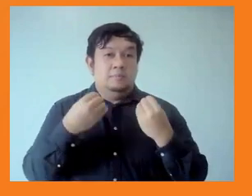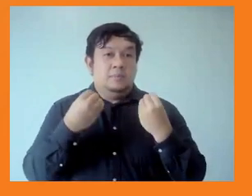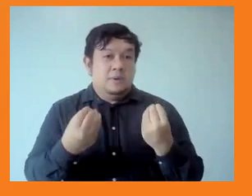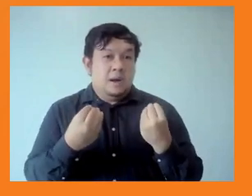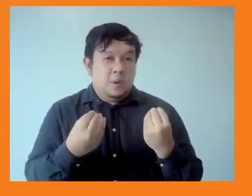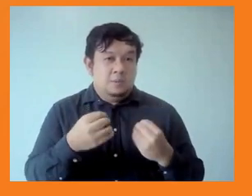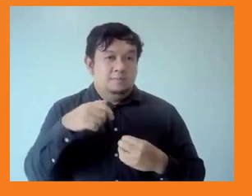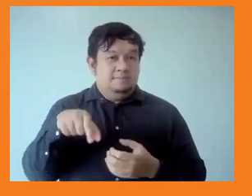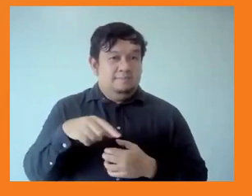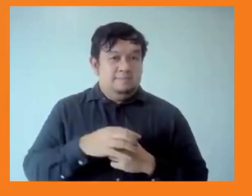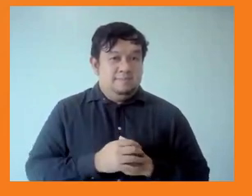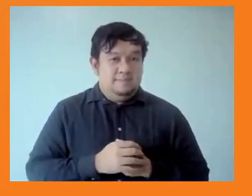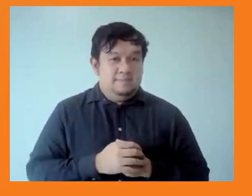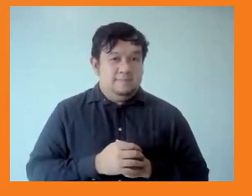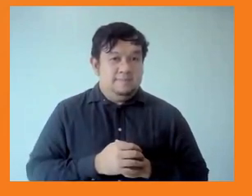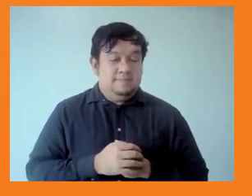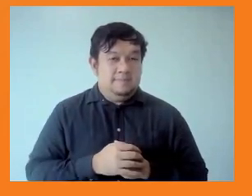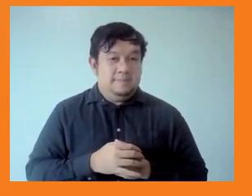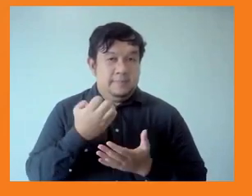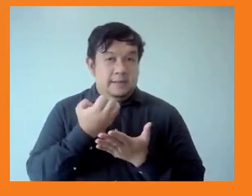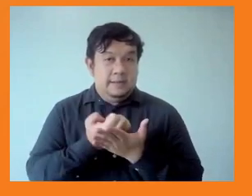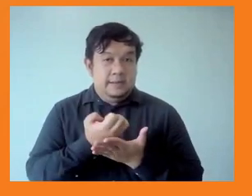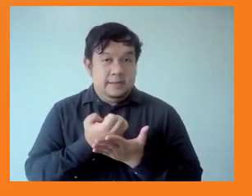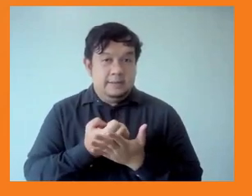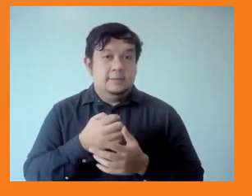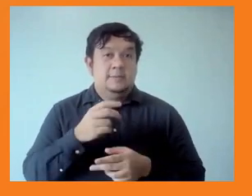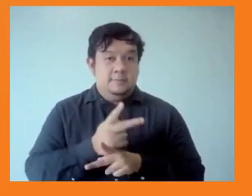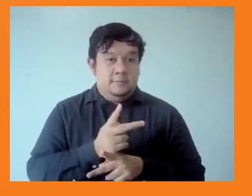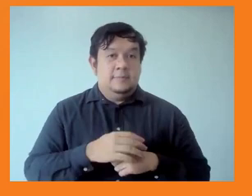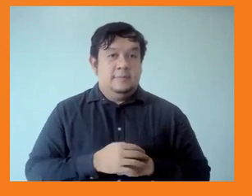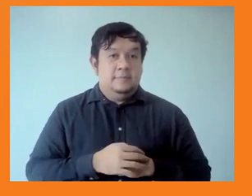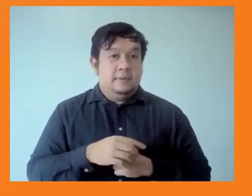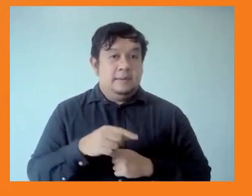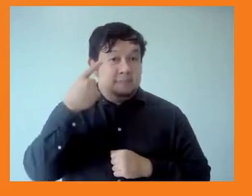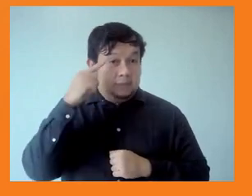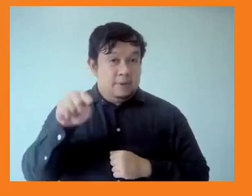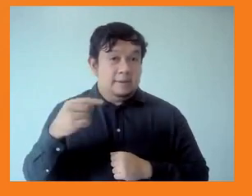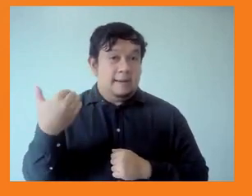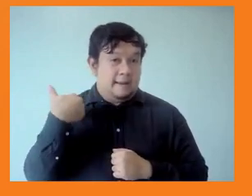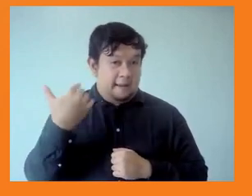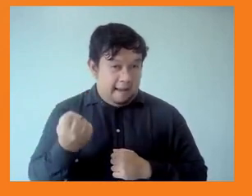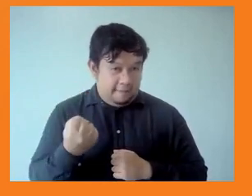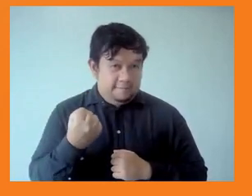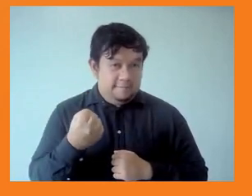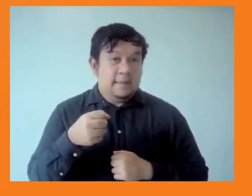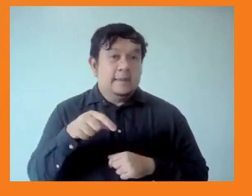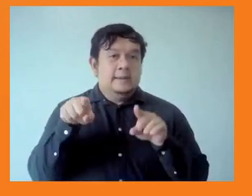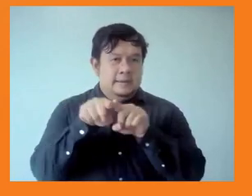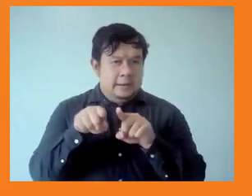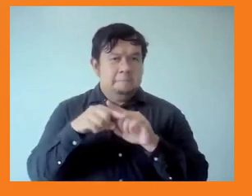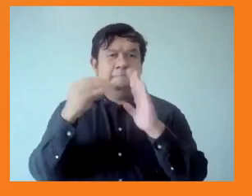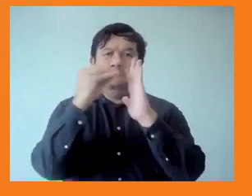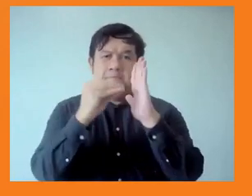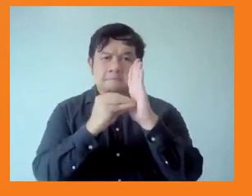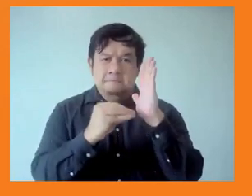know that taxing wealth is a vital tool, and it has already been stated by the IMF, the UN,